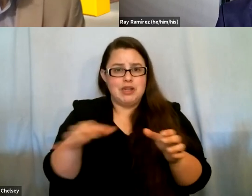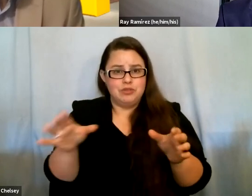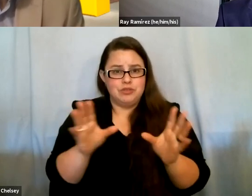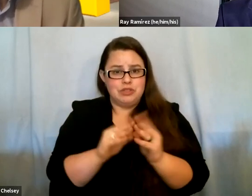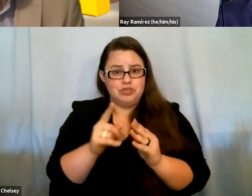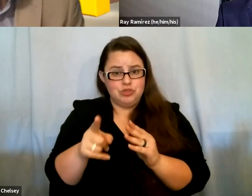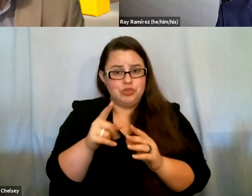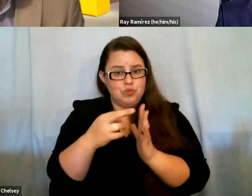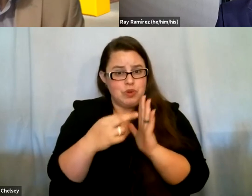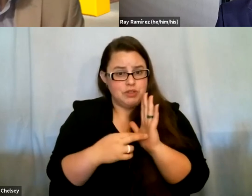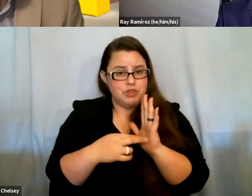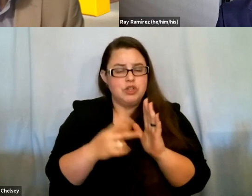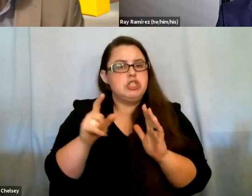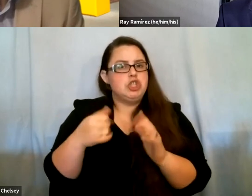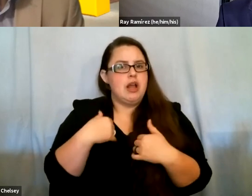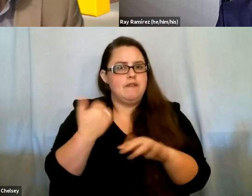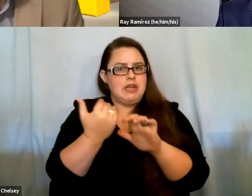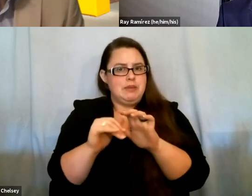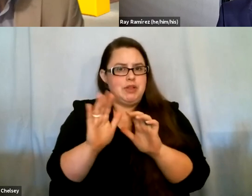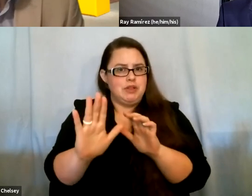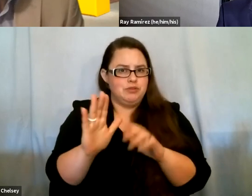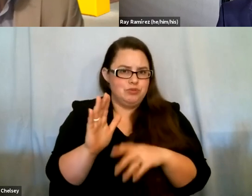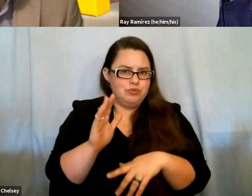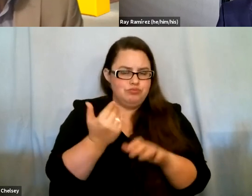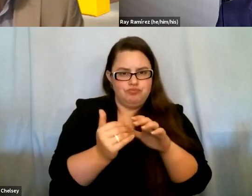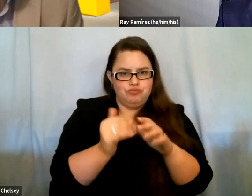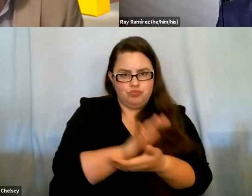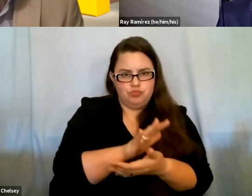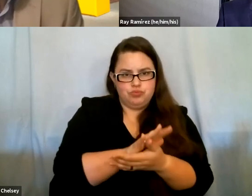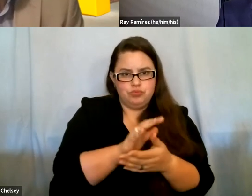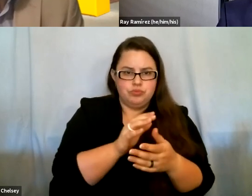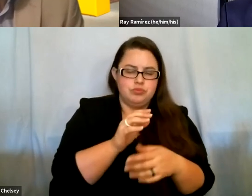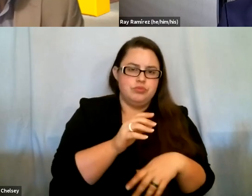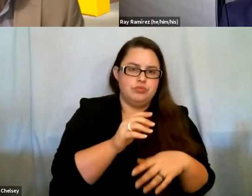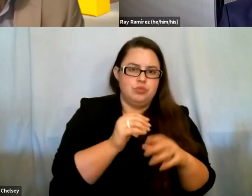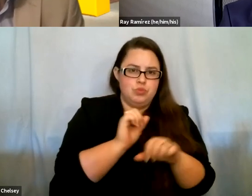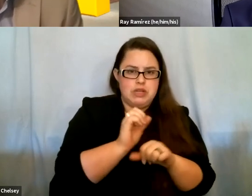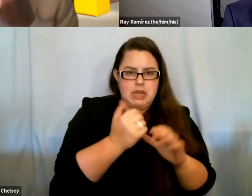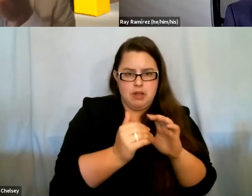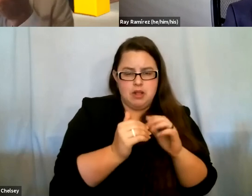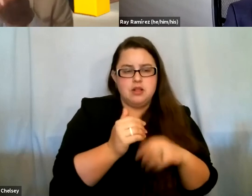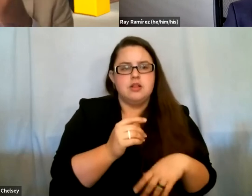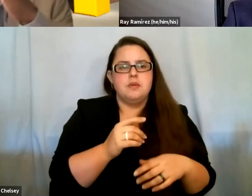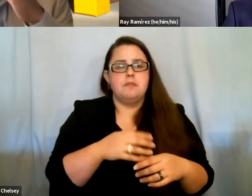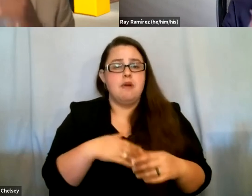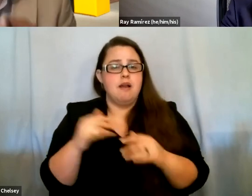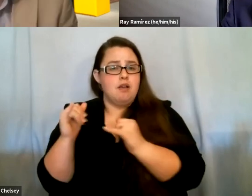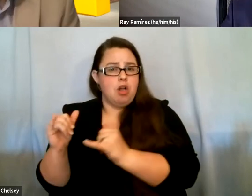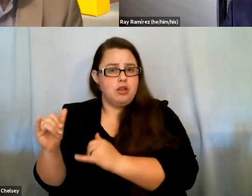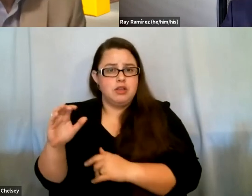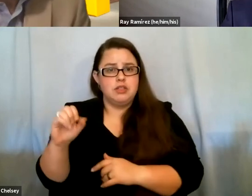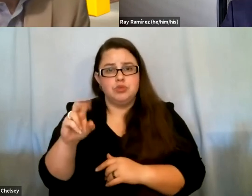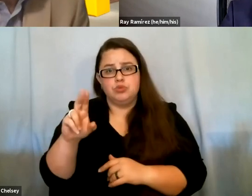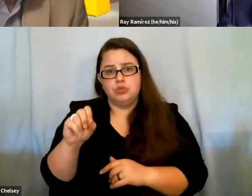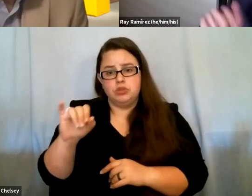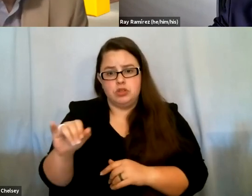for, you should have an email in your inbox with information. My colleague Susie also dropped the links